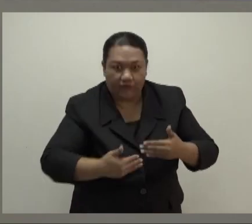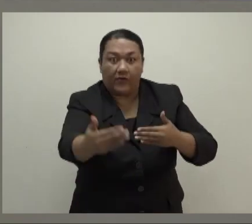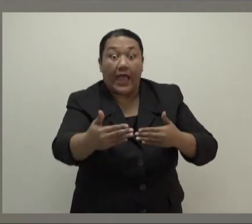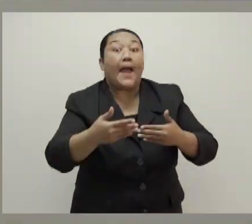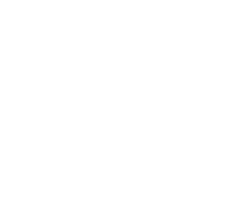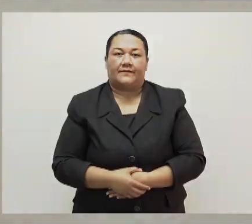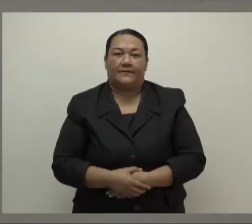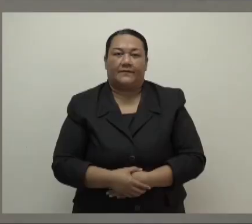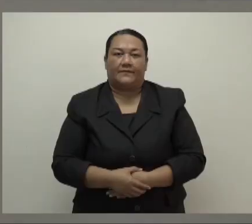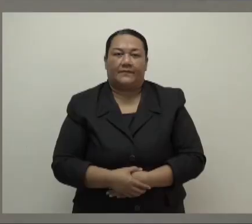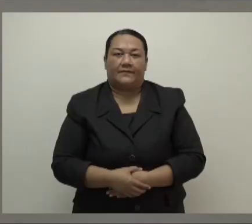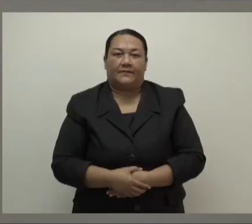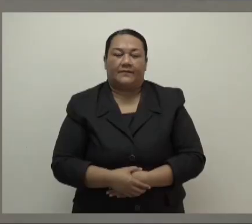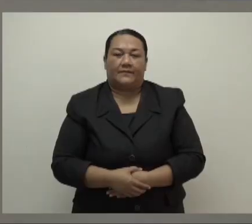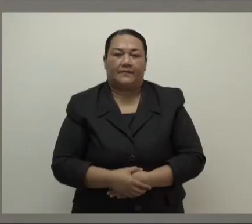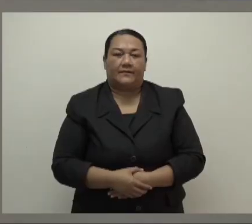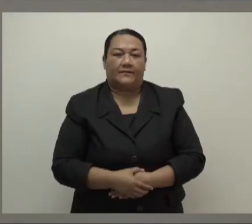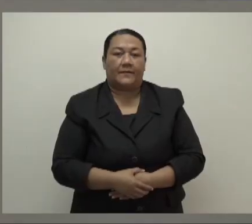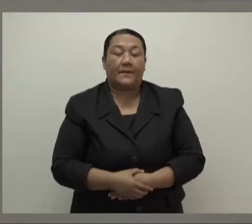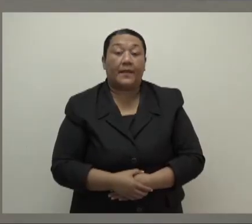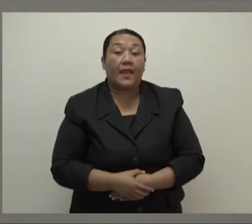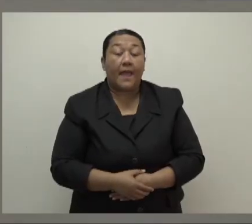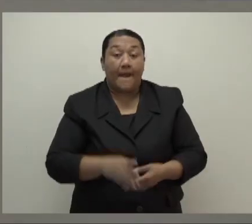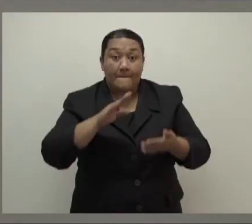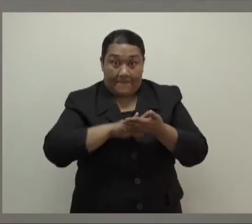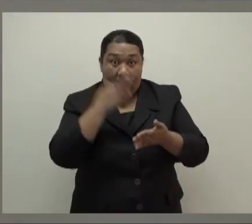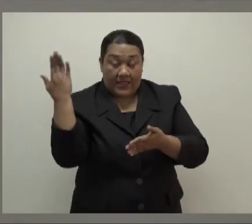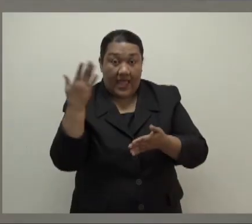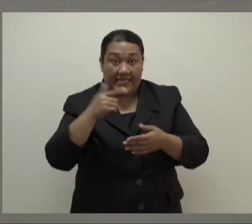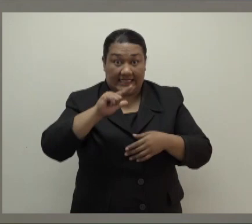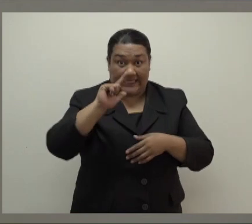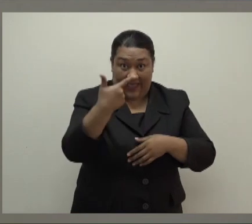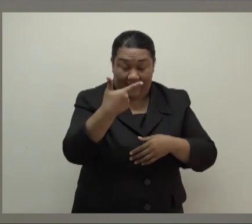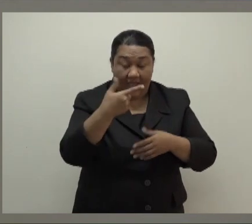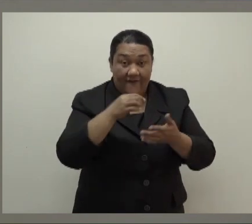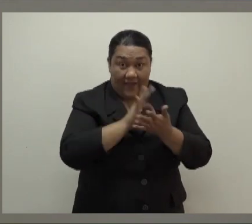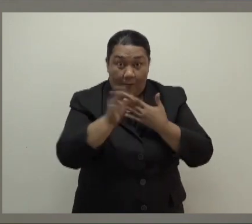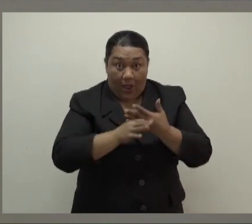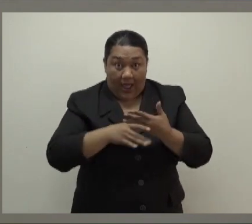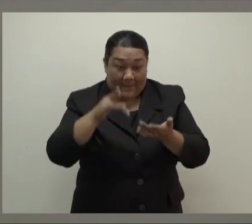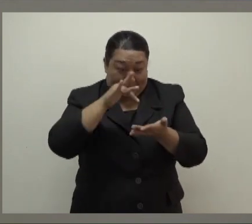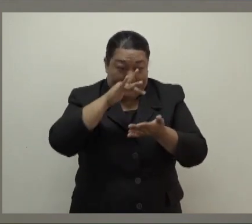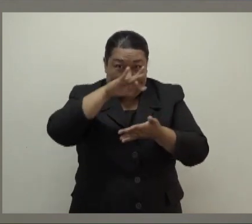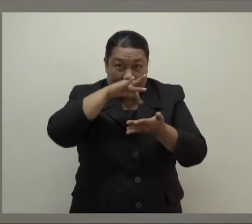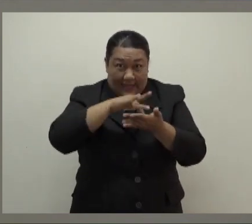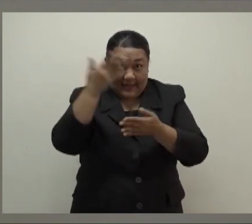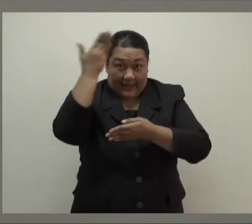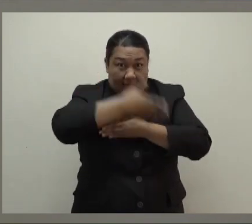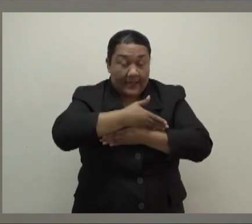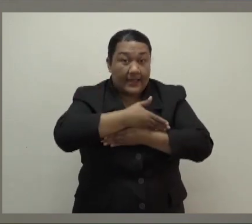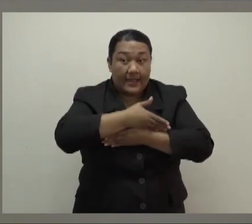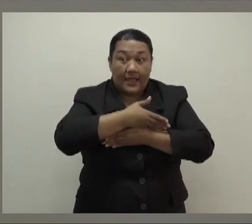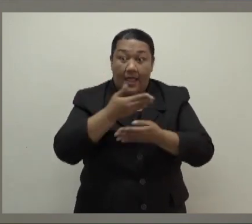happening today. From Monday, 7th of February, which is from midnight to night, the curfew will be lifted.